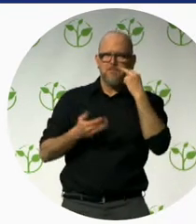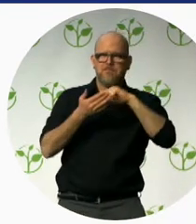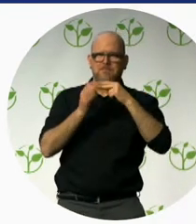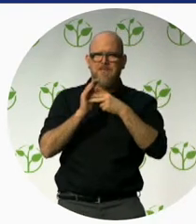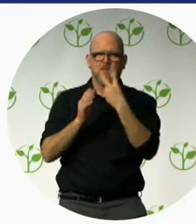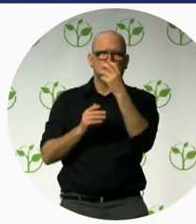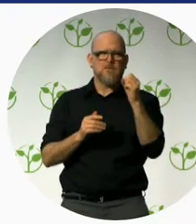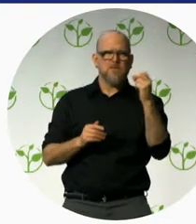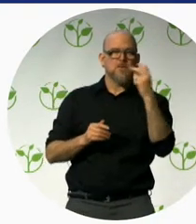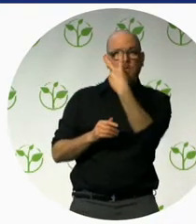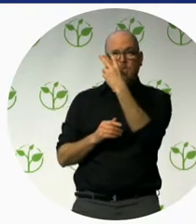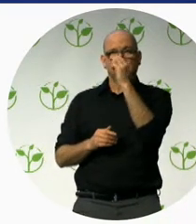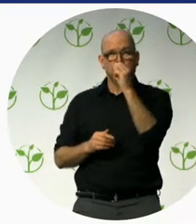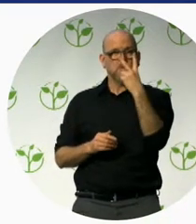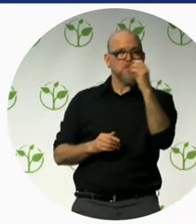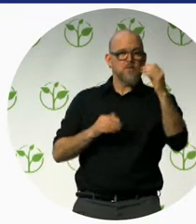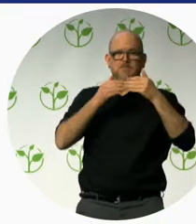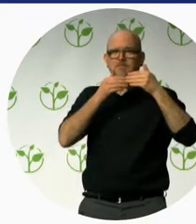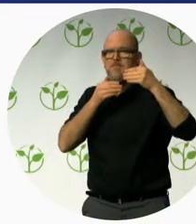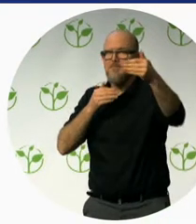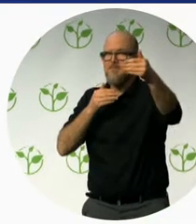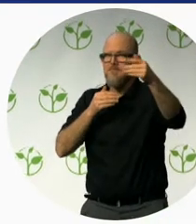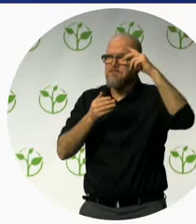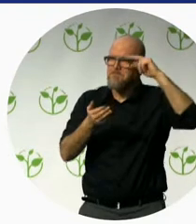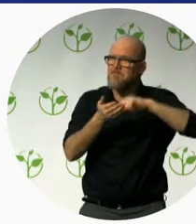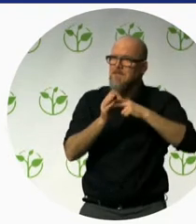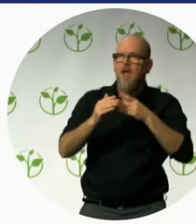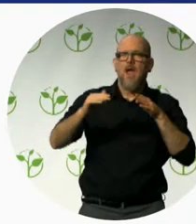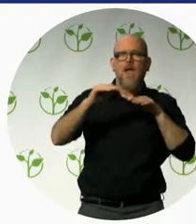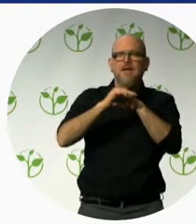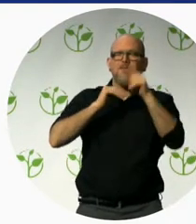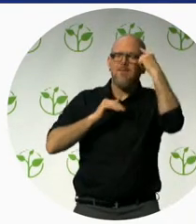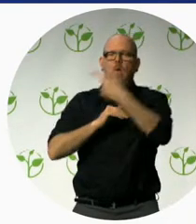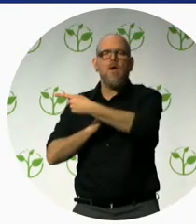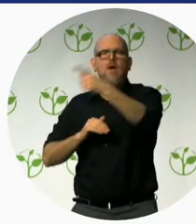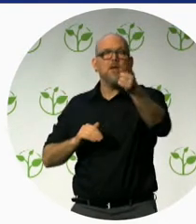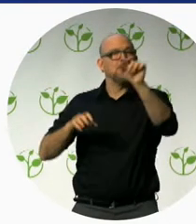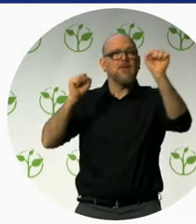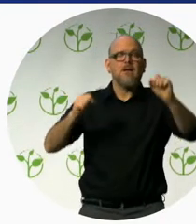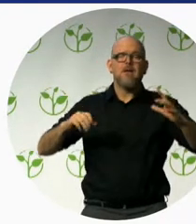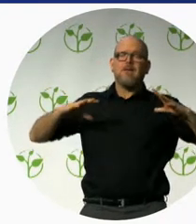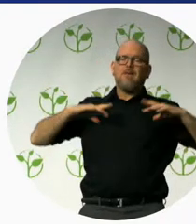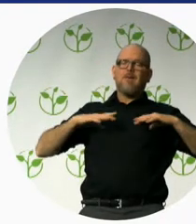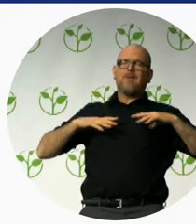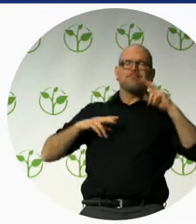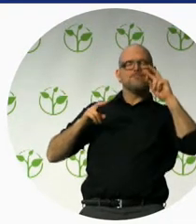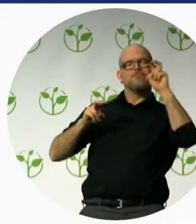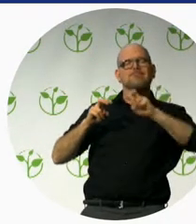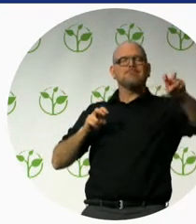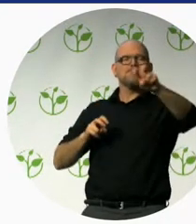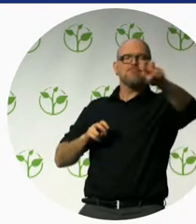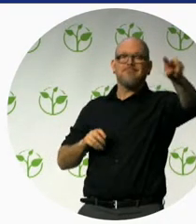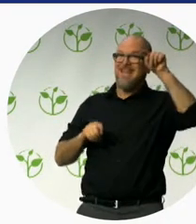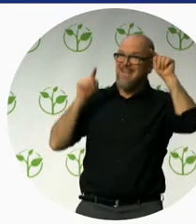an accessible holiday destination? Every shackle of the chain needs to fit. You have to have